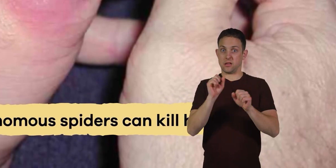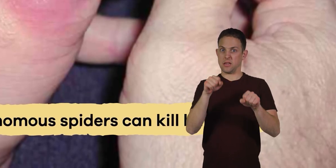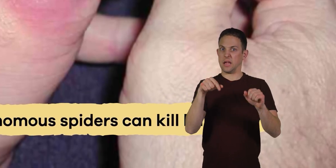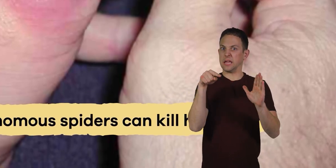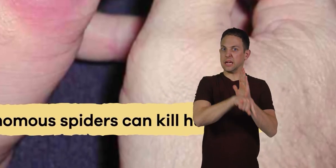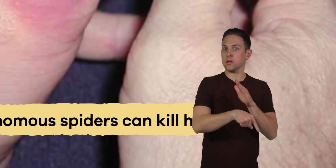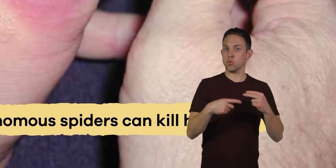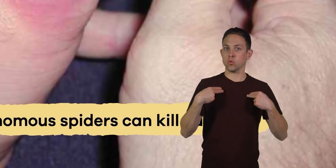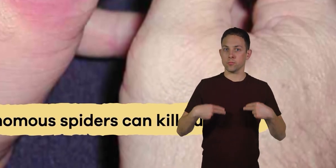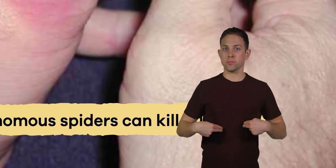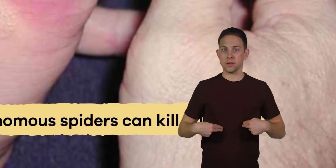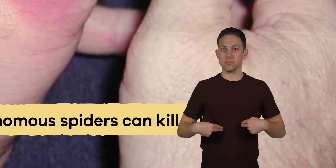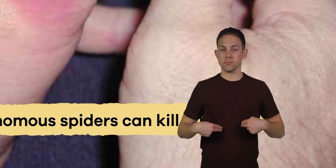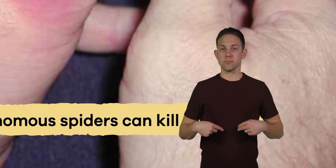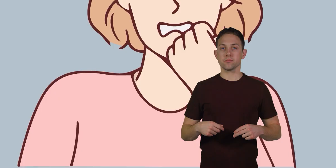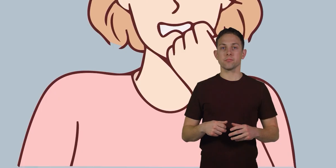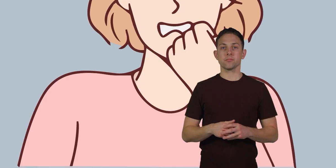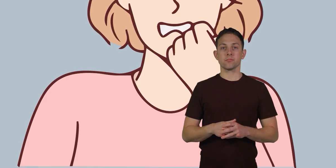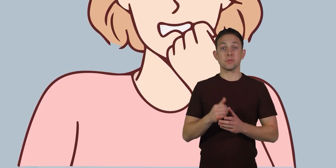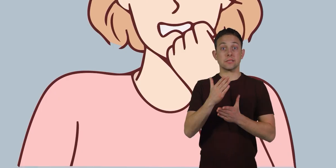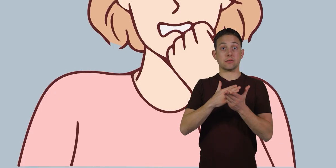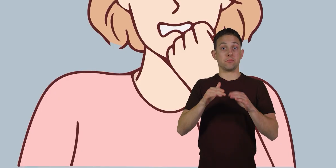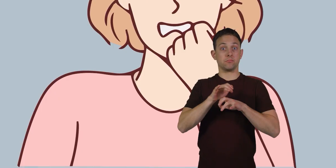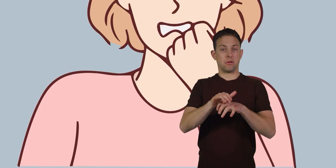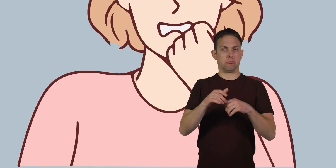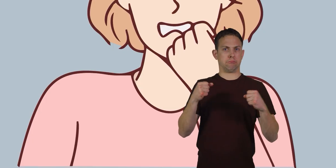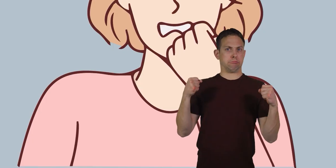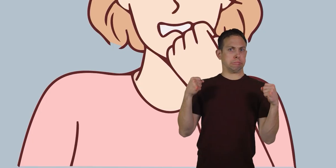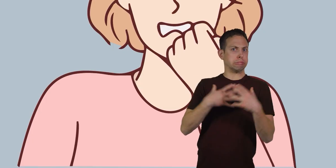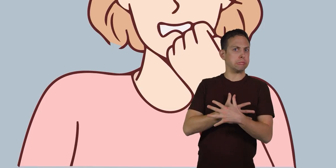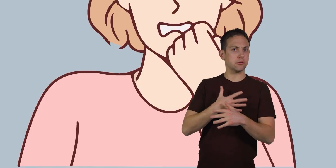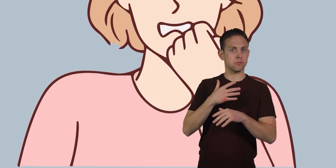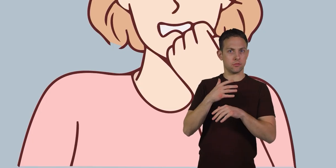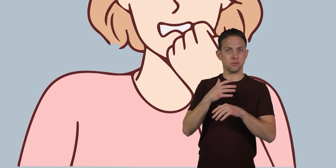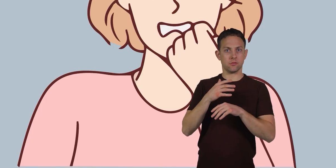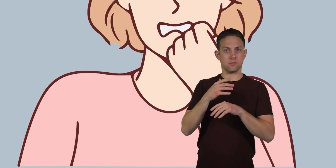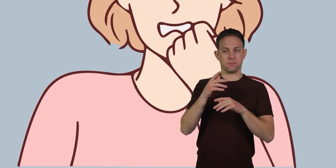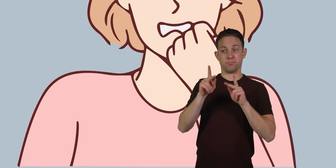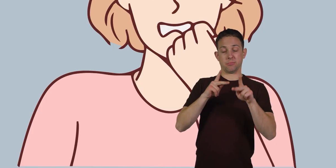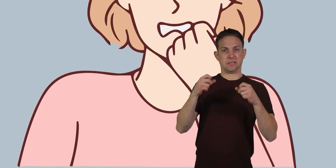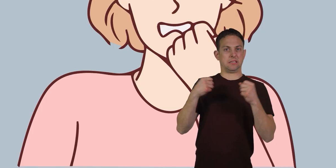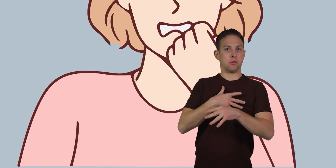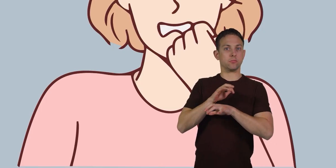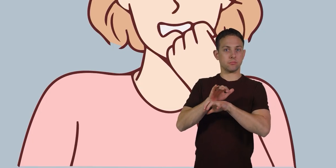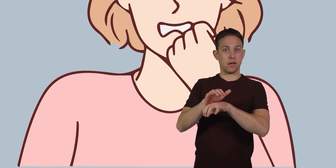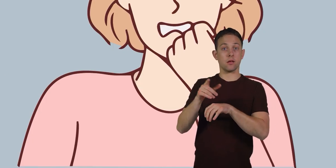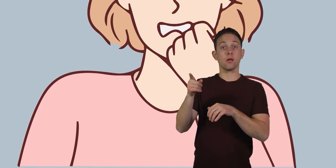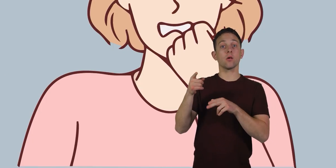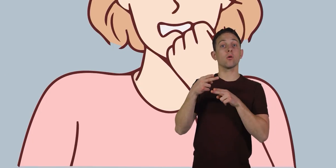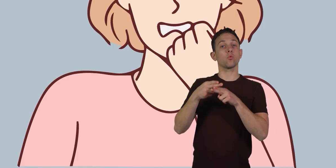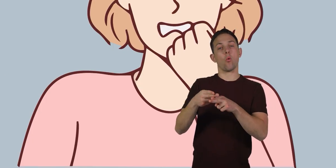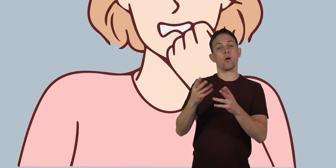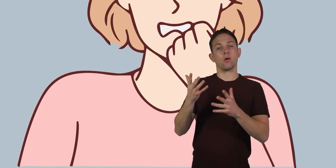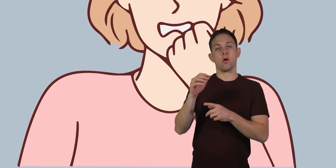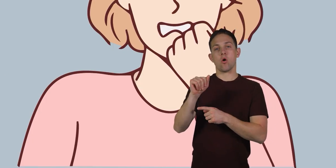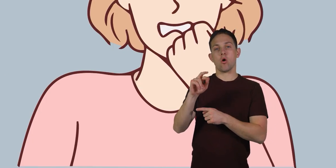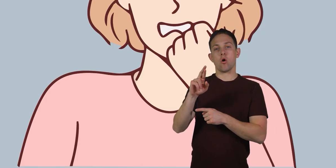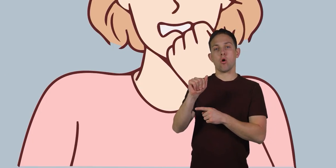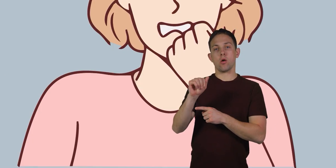can kill humans. Some people are so afraid of spiders that they have what we call